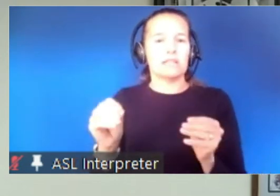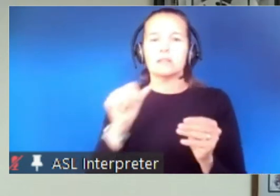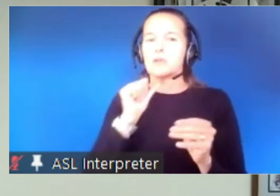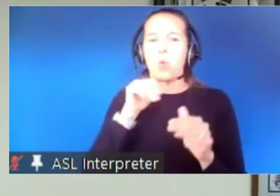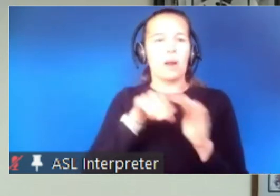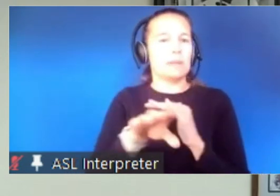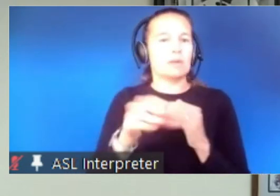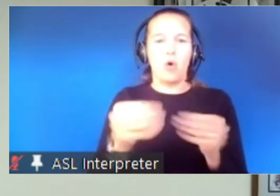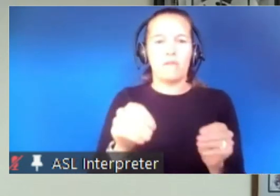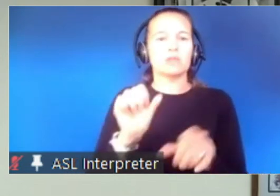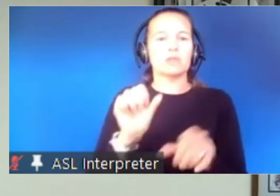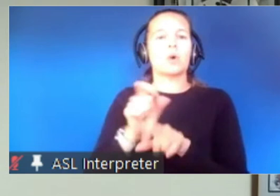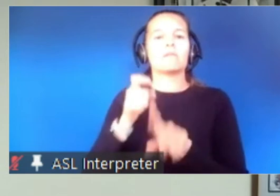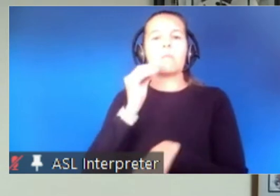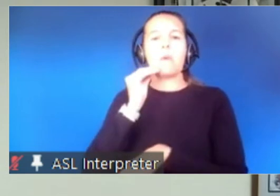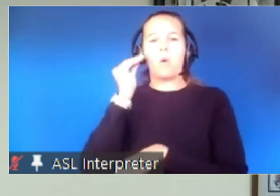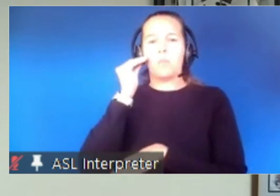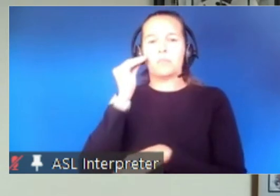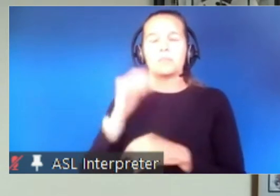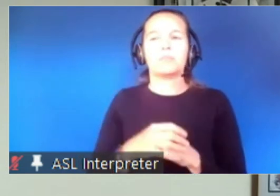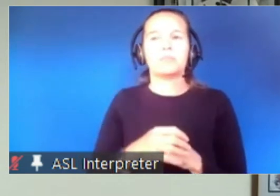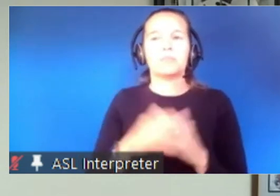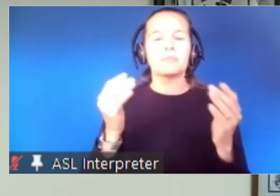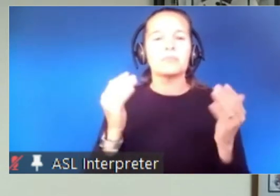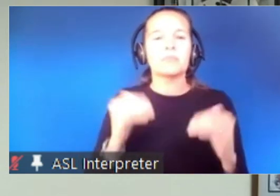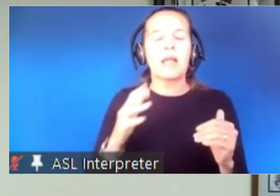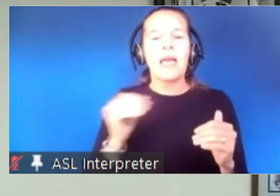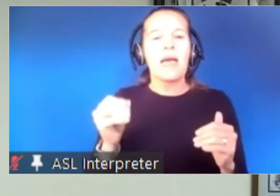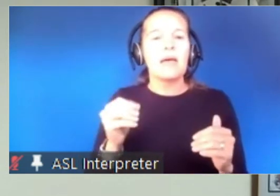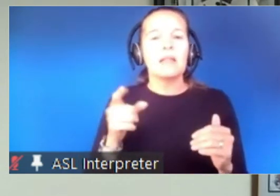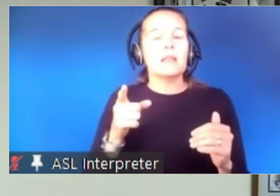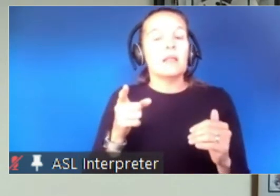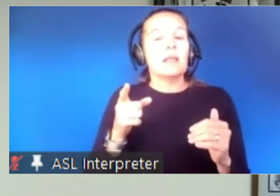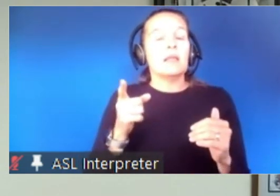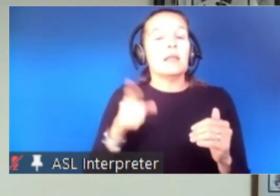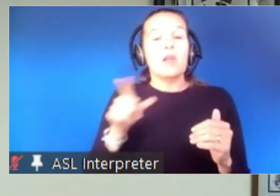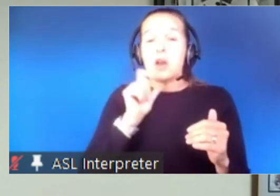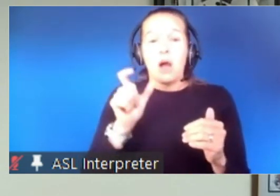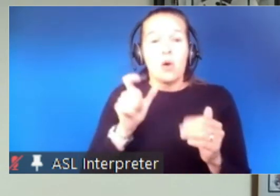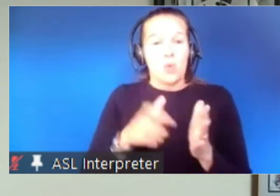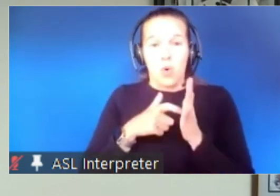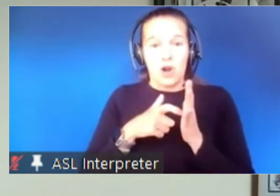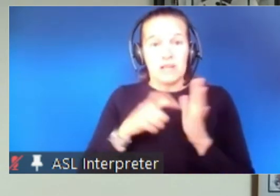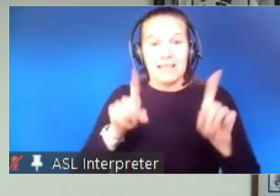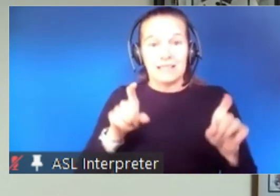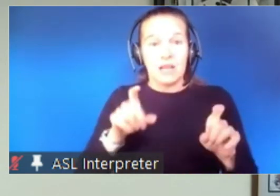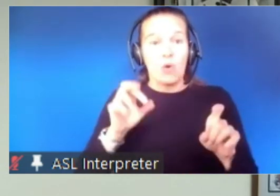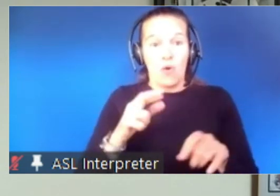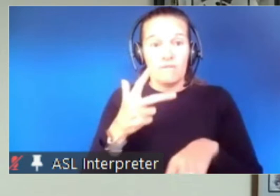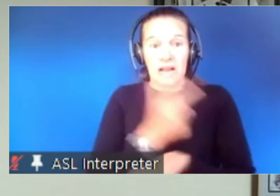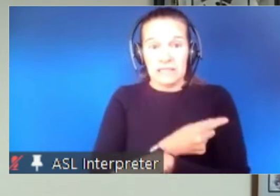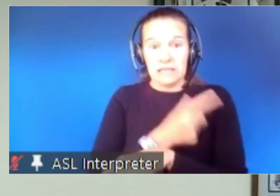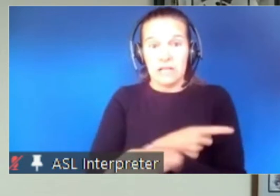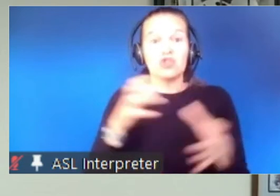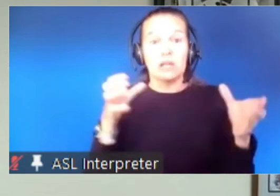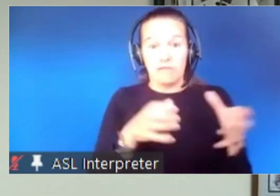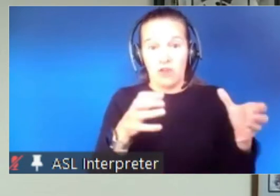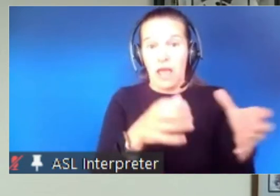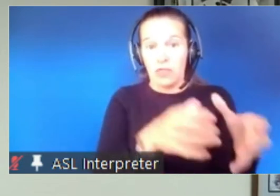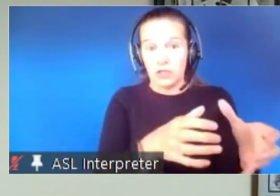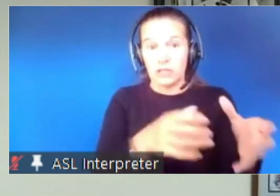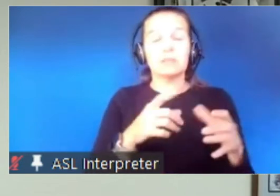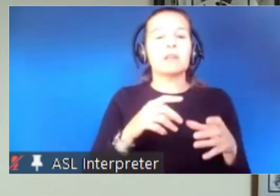uh do not require testing or vaccination but are limited to 50 people and